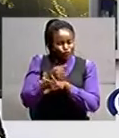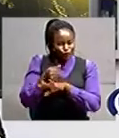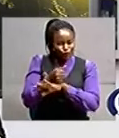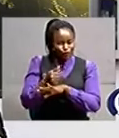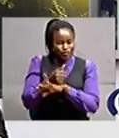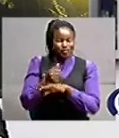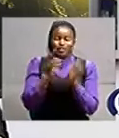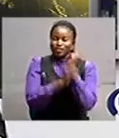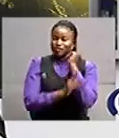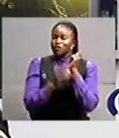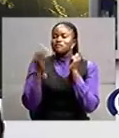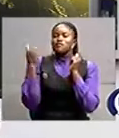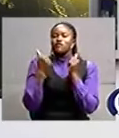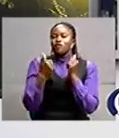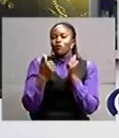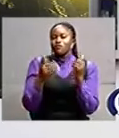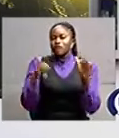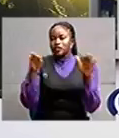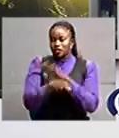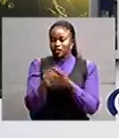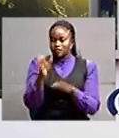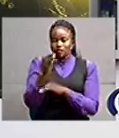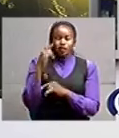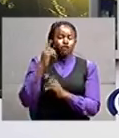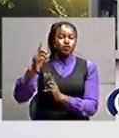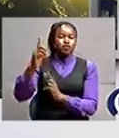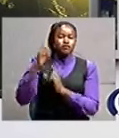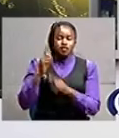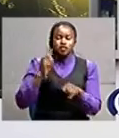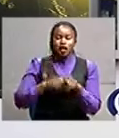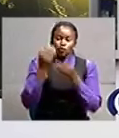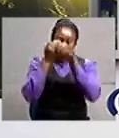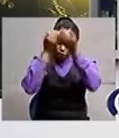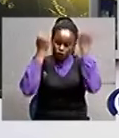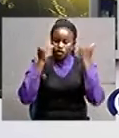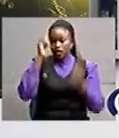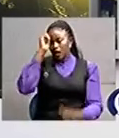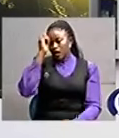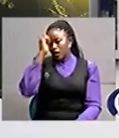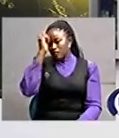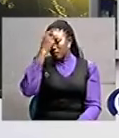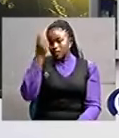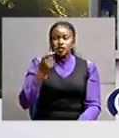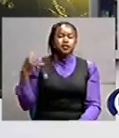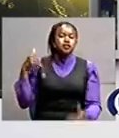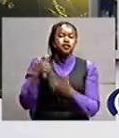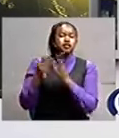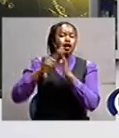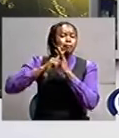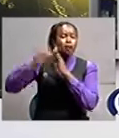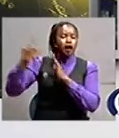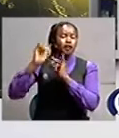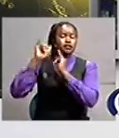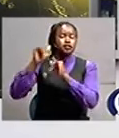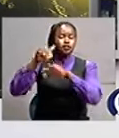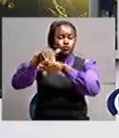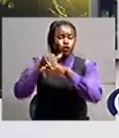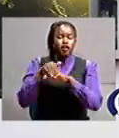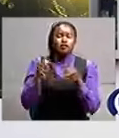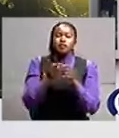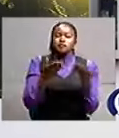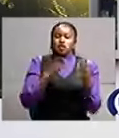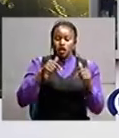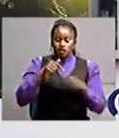obote 2 government in the 1980s has been in exile for about 40 years and died in the united kingdom on january the 1st